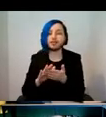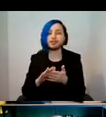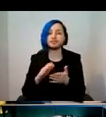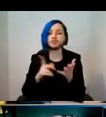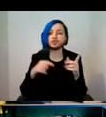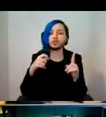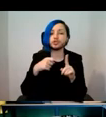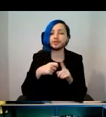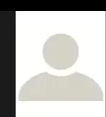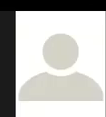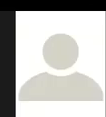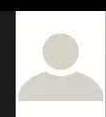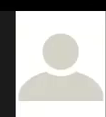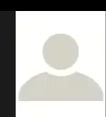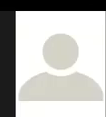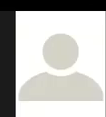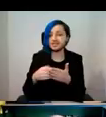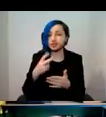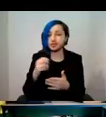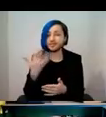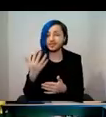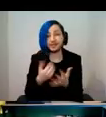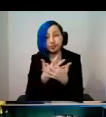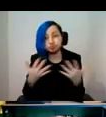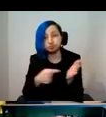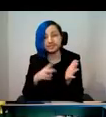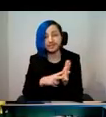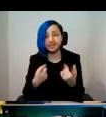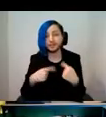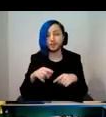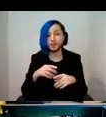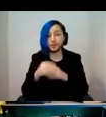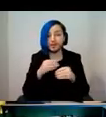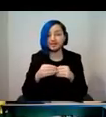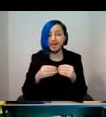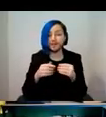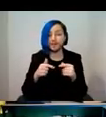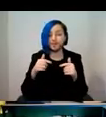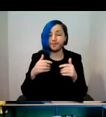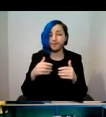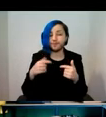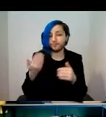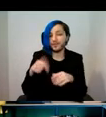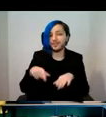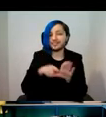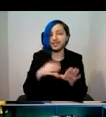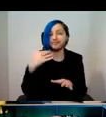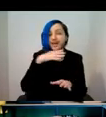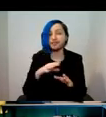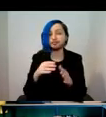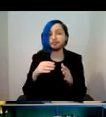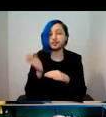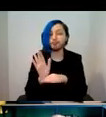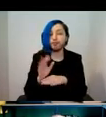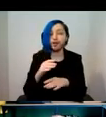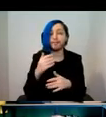2015. And that's a lot of television and we quantified it recently. 500 programmes a day equals around a million programmes so